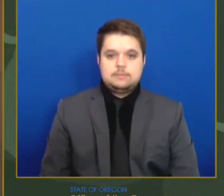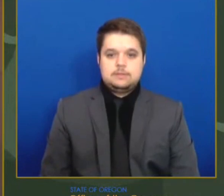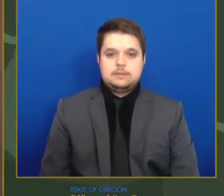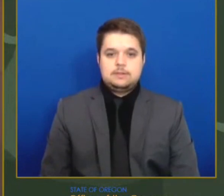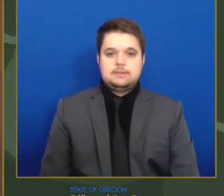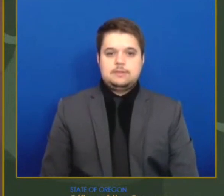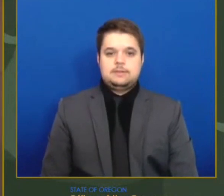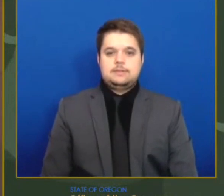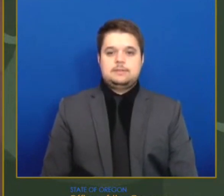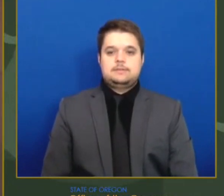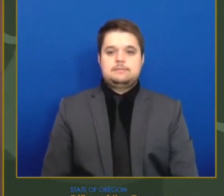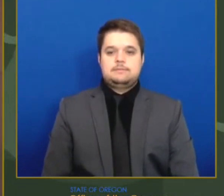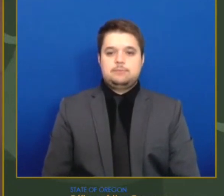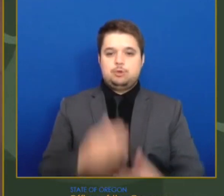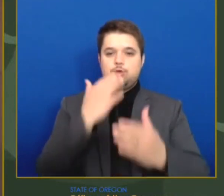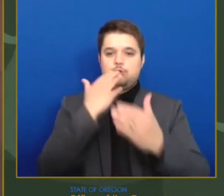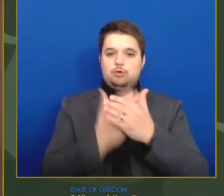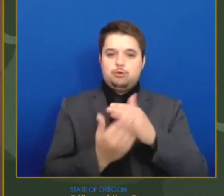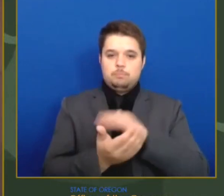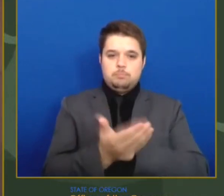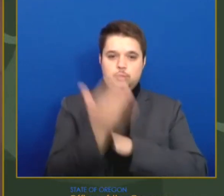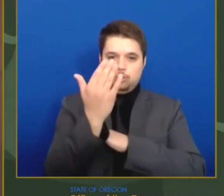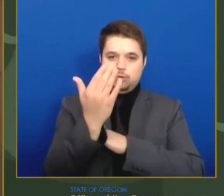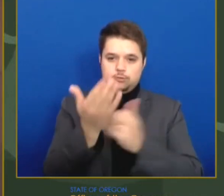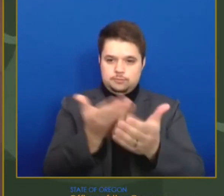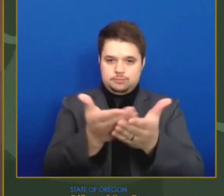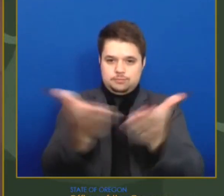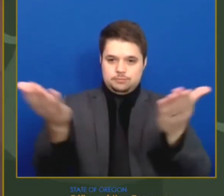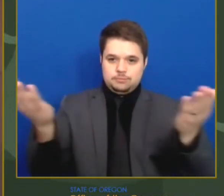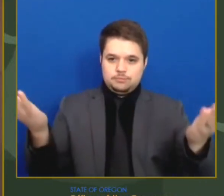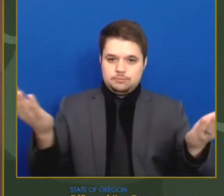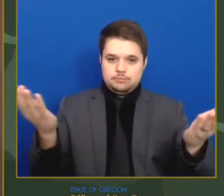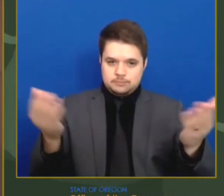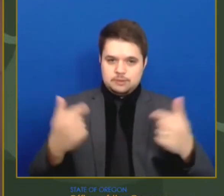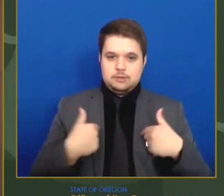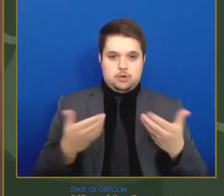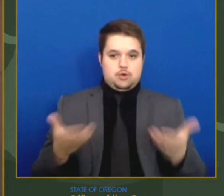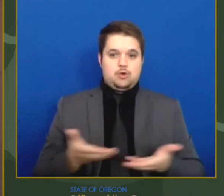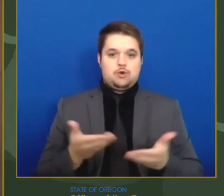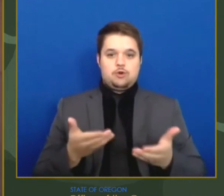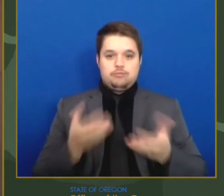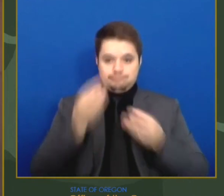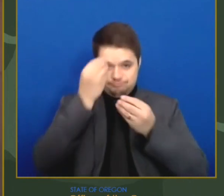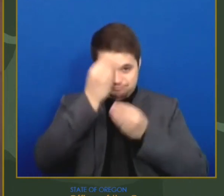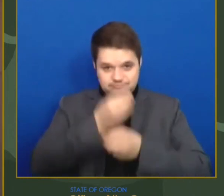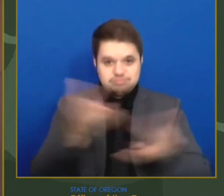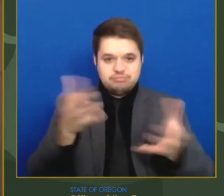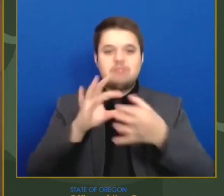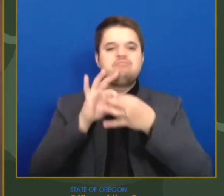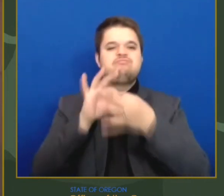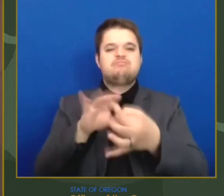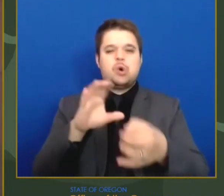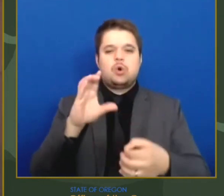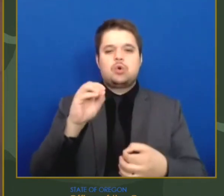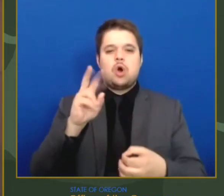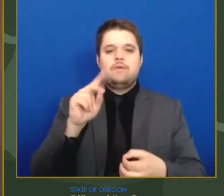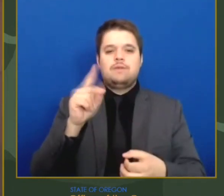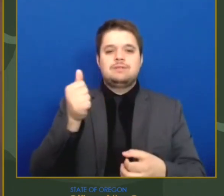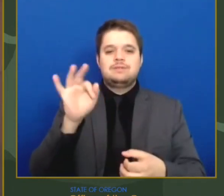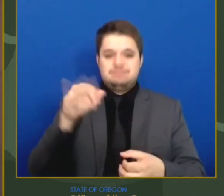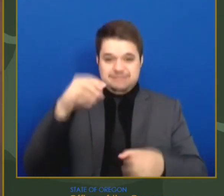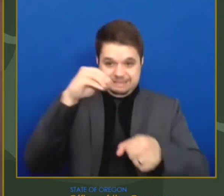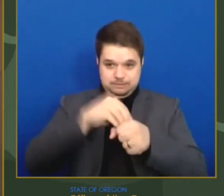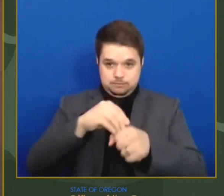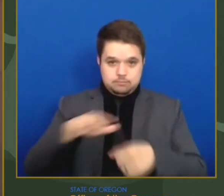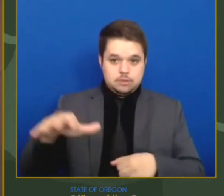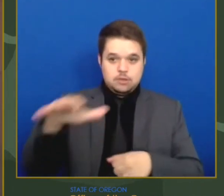Good morning. We're here to give an update on COVID-19 in Oregon, and I'm joined by Patrick Allen, Director of the Oregon Health Authority,